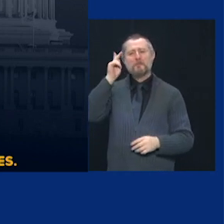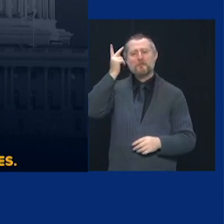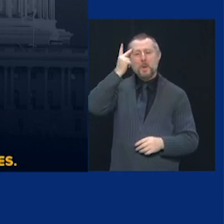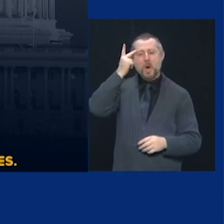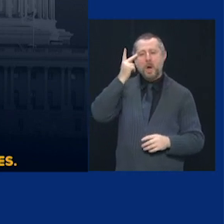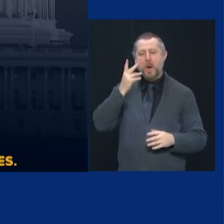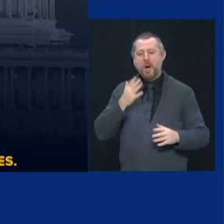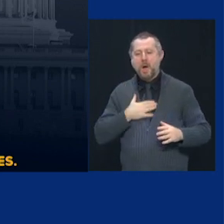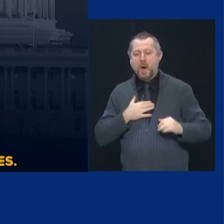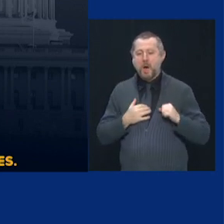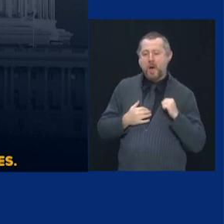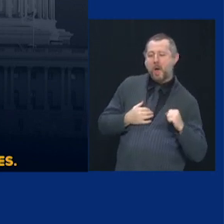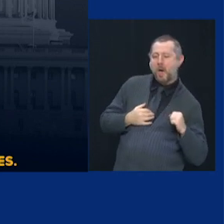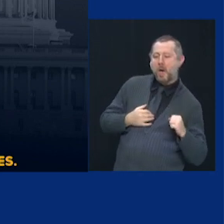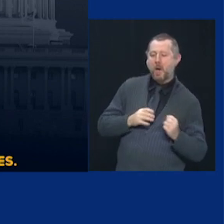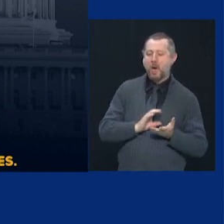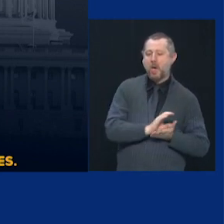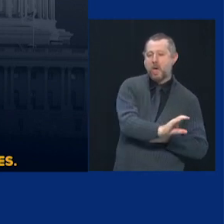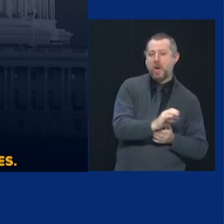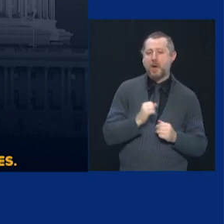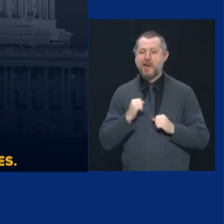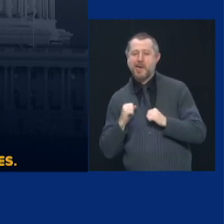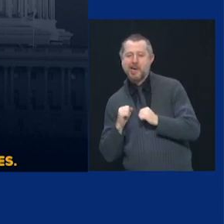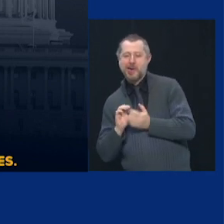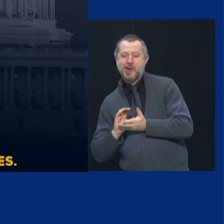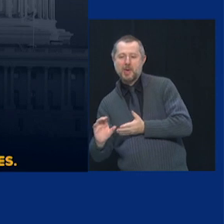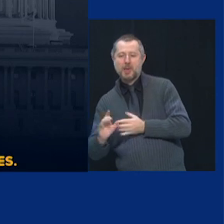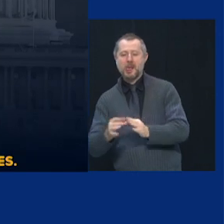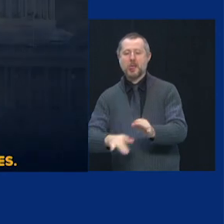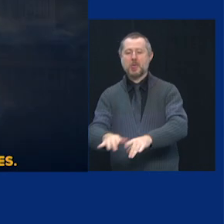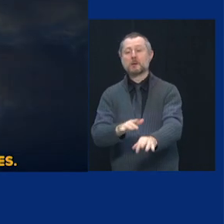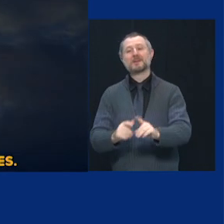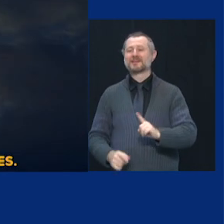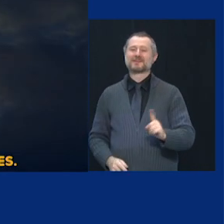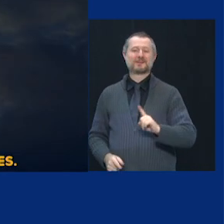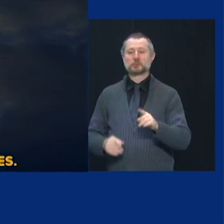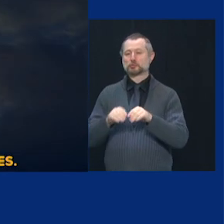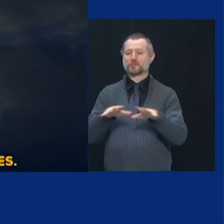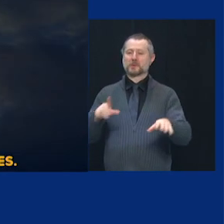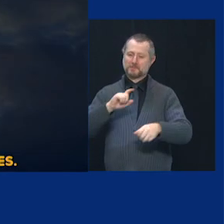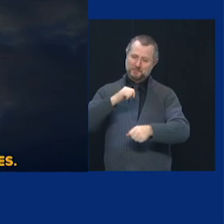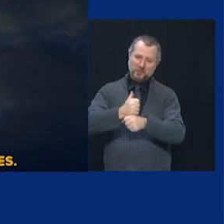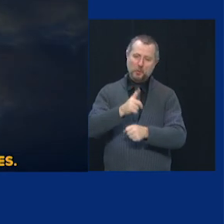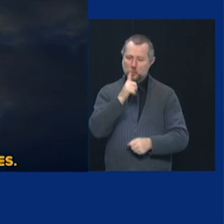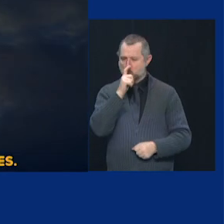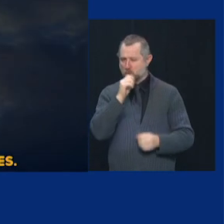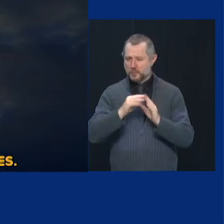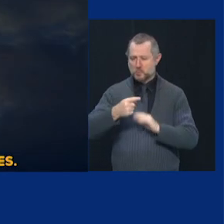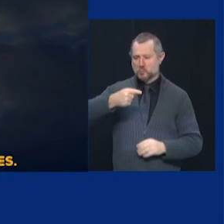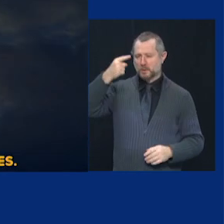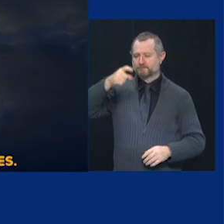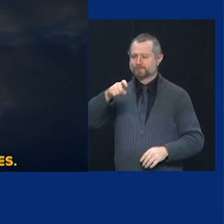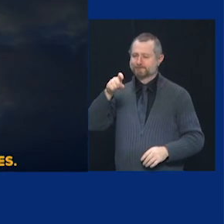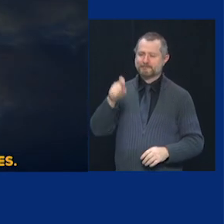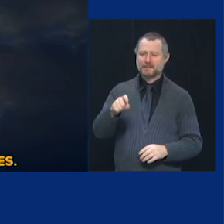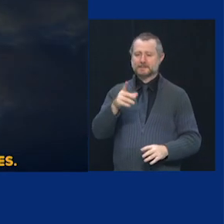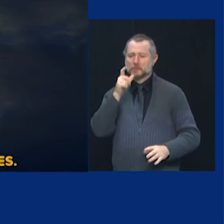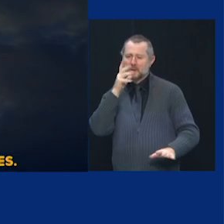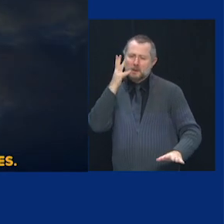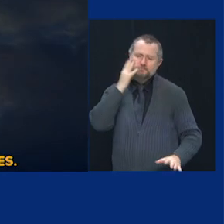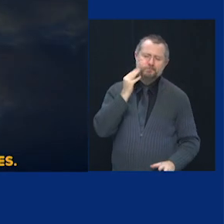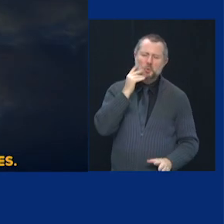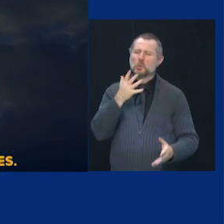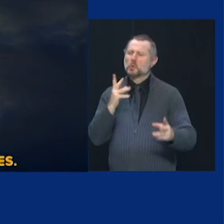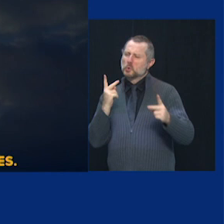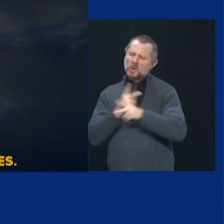And the distribution should be by need. Who got hurt by COVID? And what